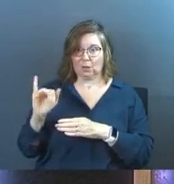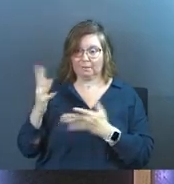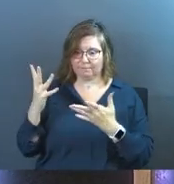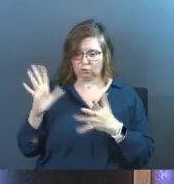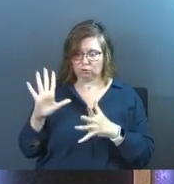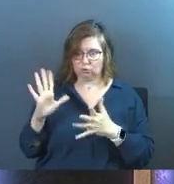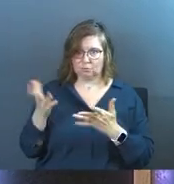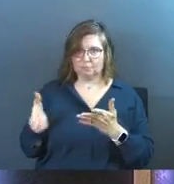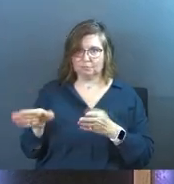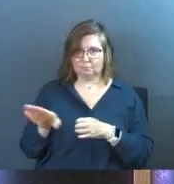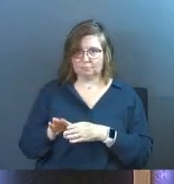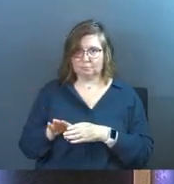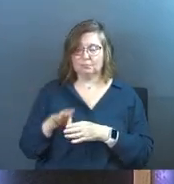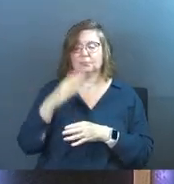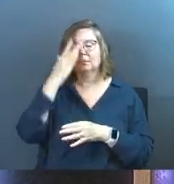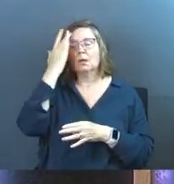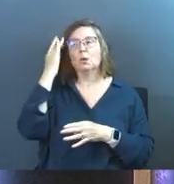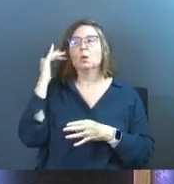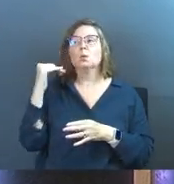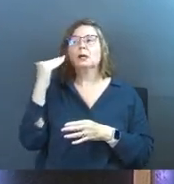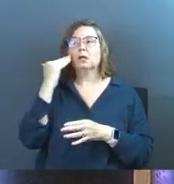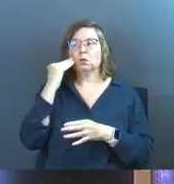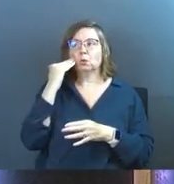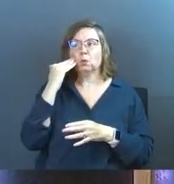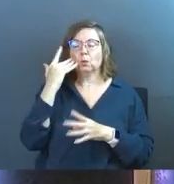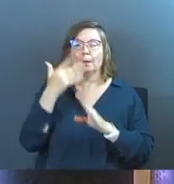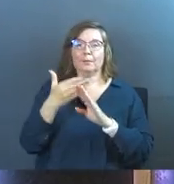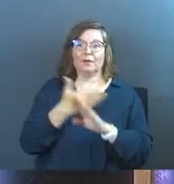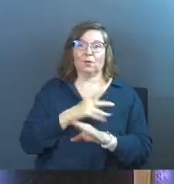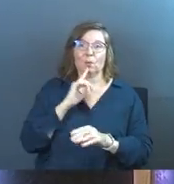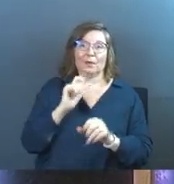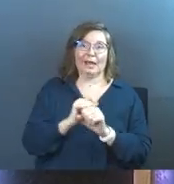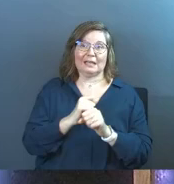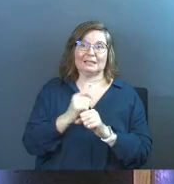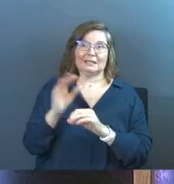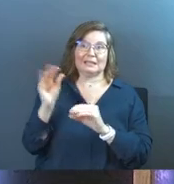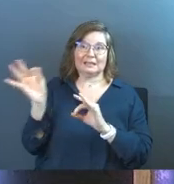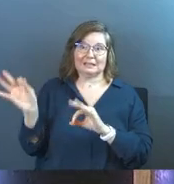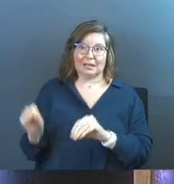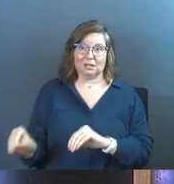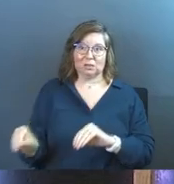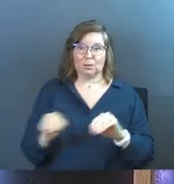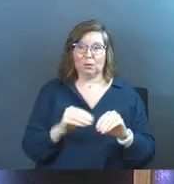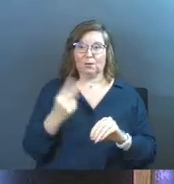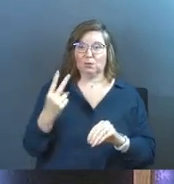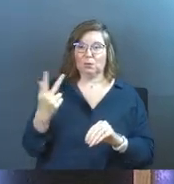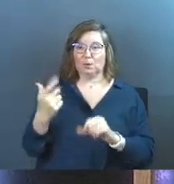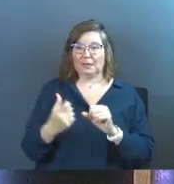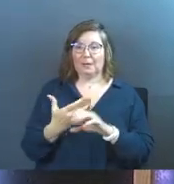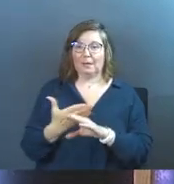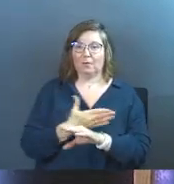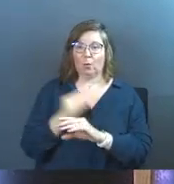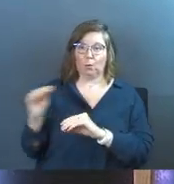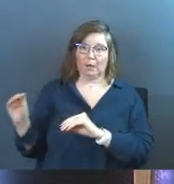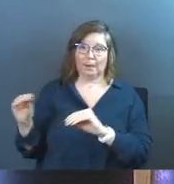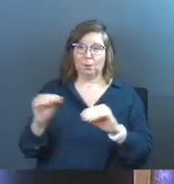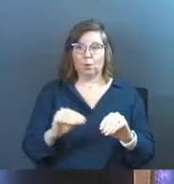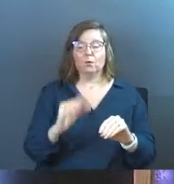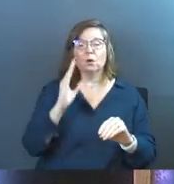Illinois at this church in Illinois that we were at. And so we knew it long before we actually made the move. was actually two or three years before we